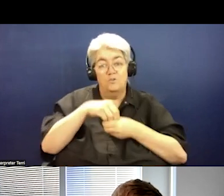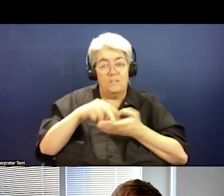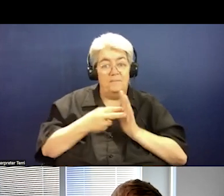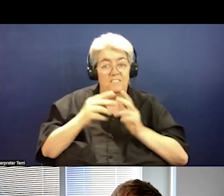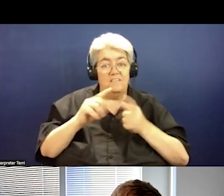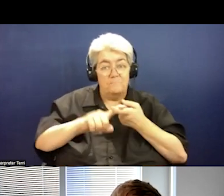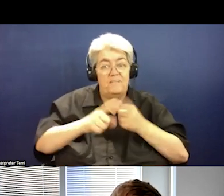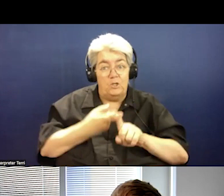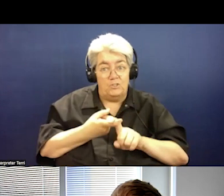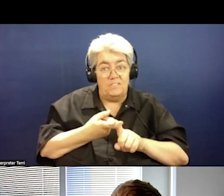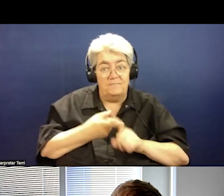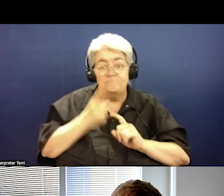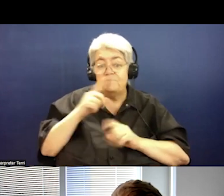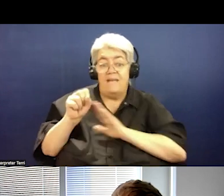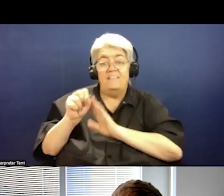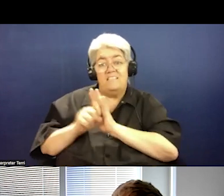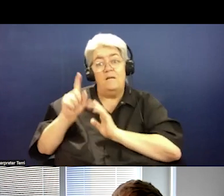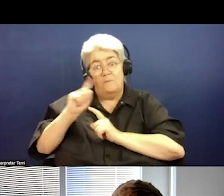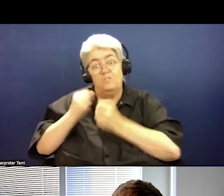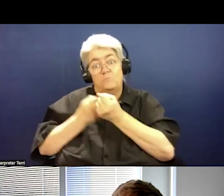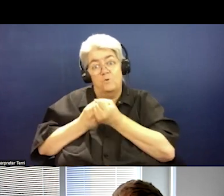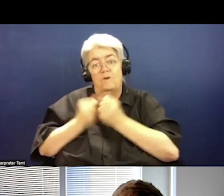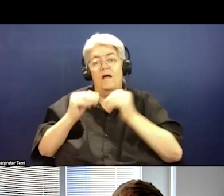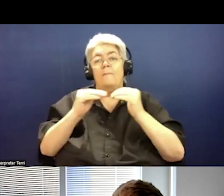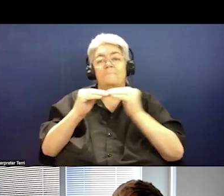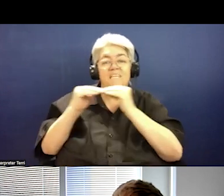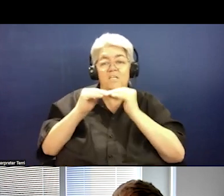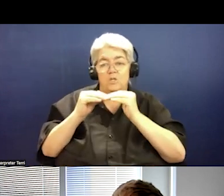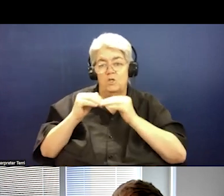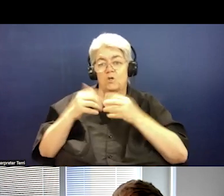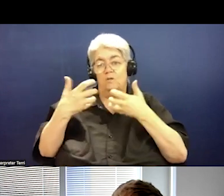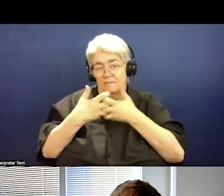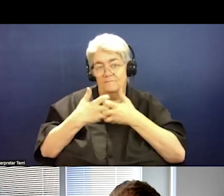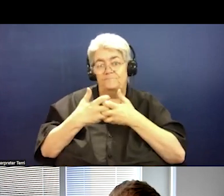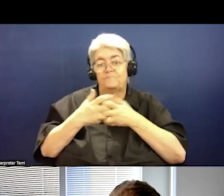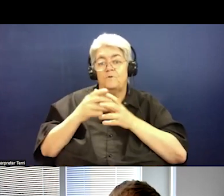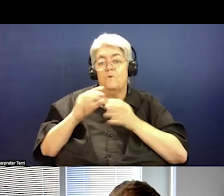support peer run organizations and what they've done in Connecticut to do so.